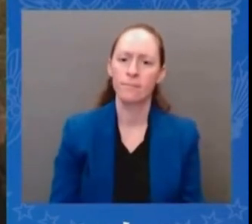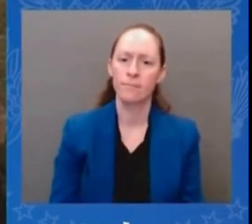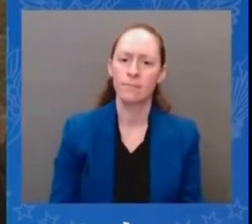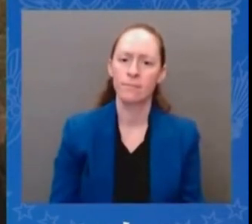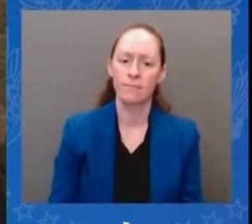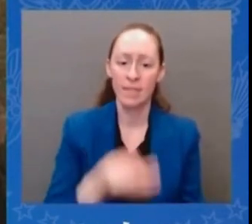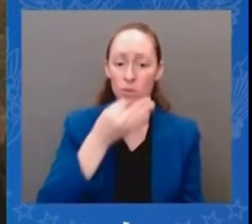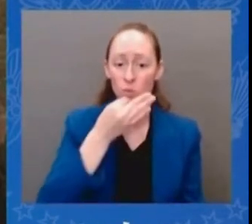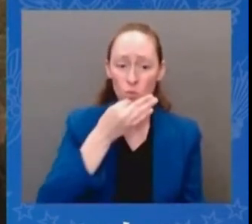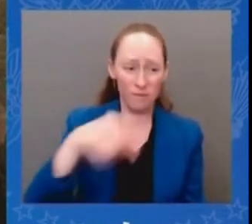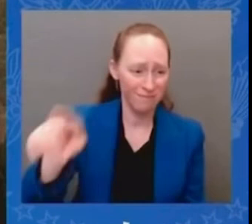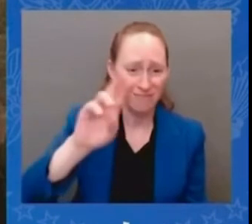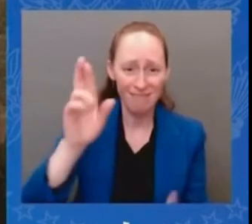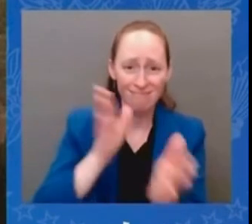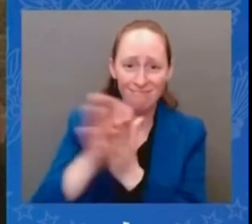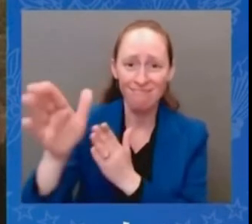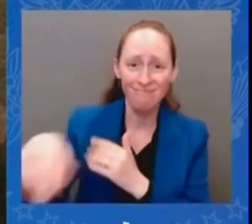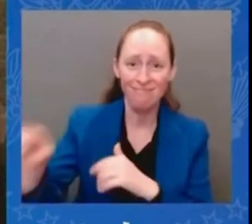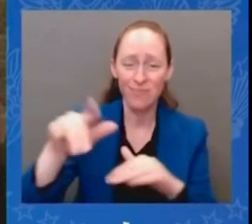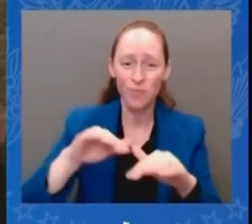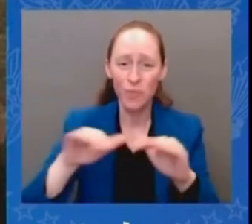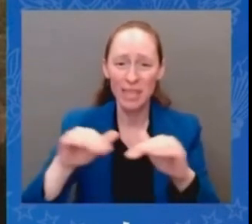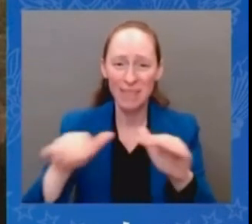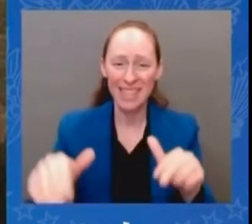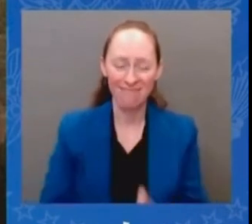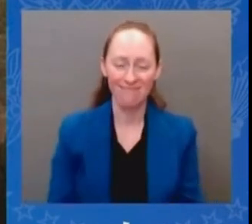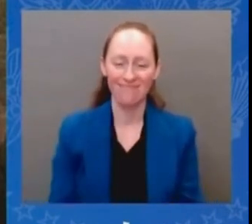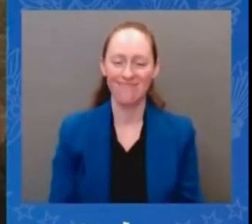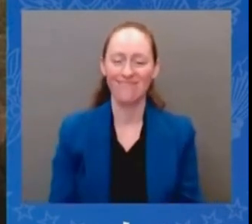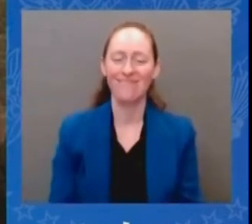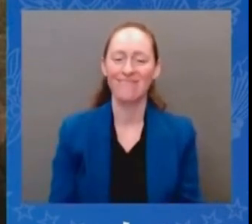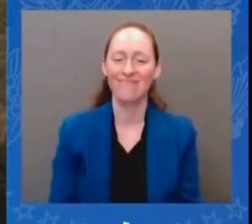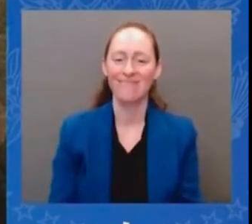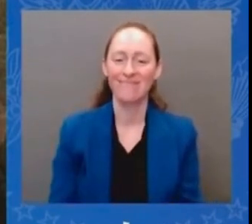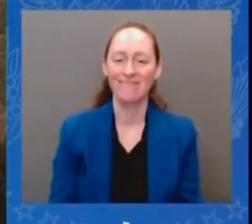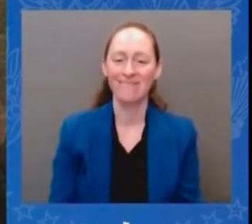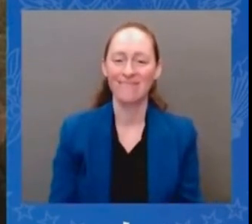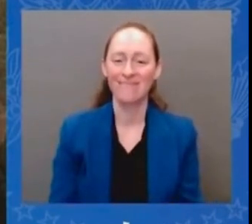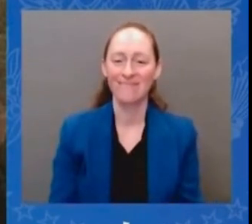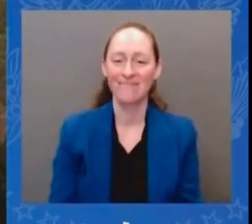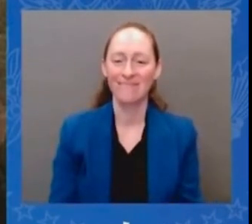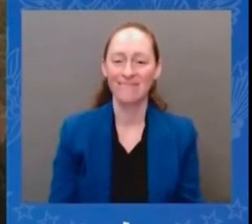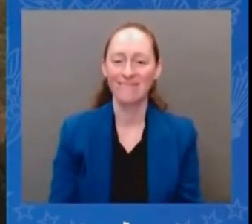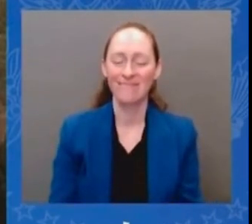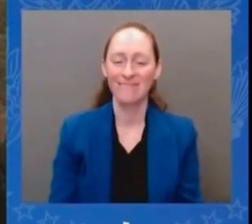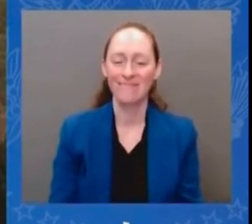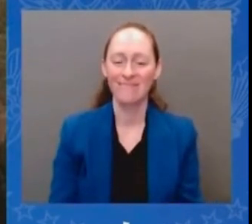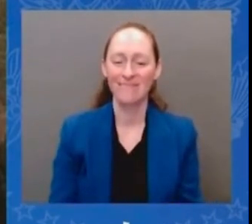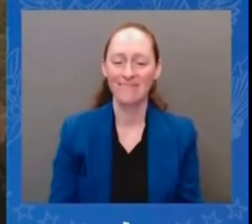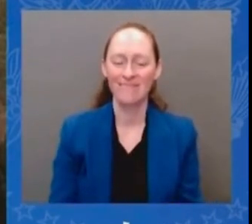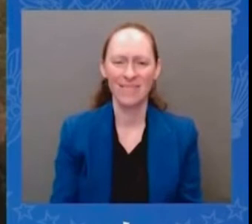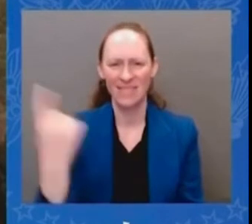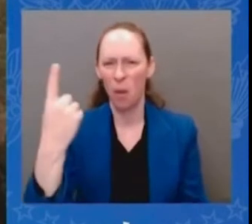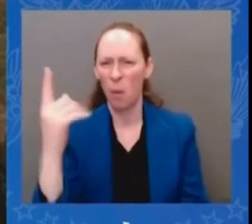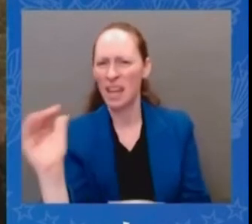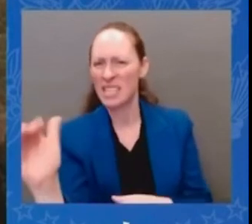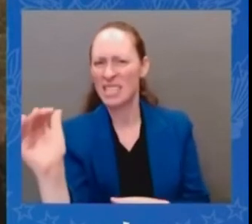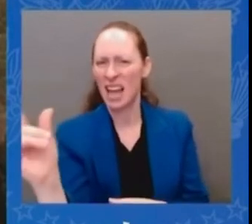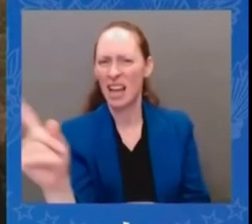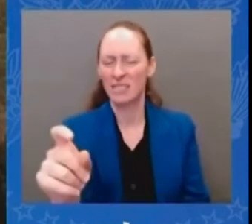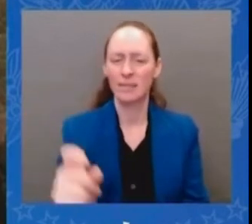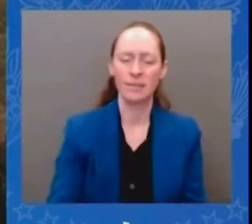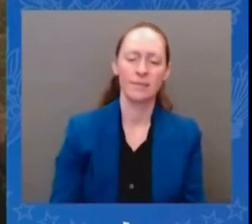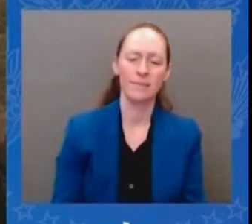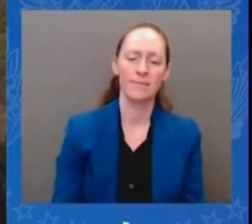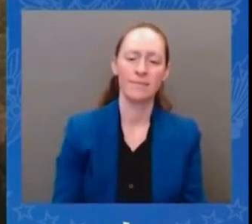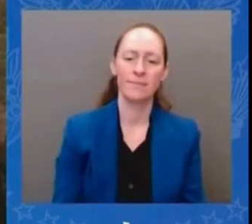relates to abortion rights after the midterm i don't think they can expect much of anything other than we're going to maintain our positions i'm